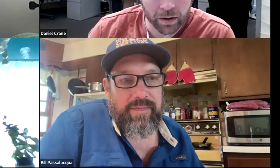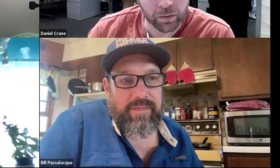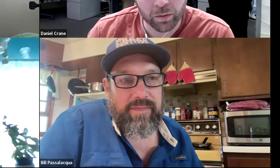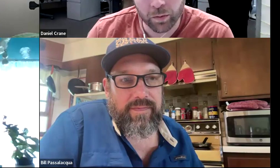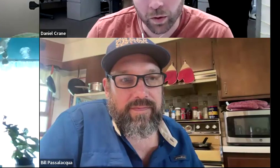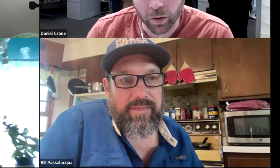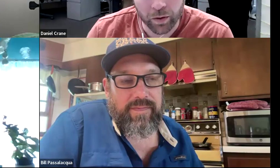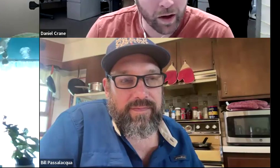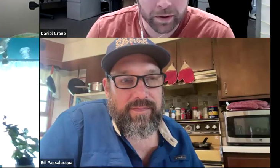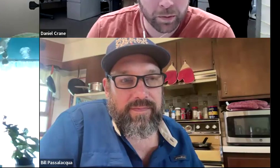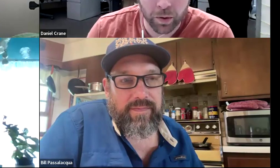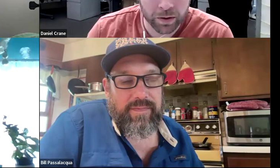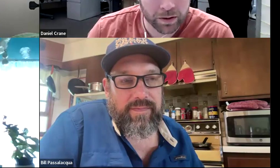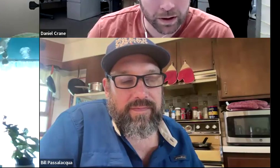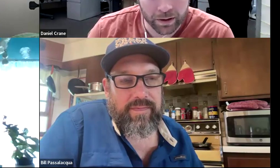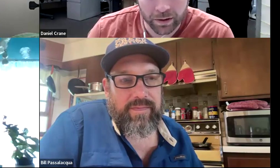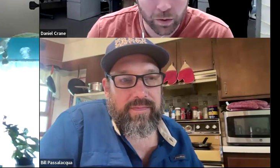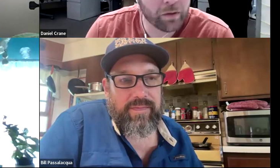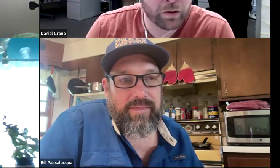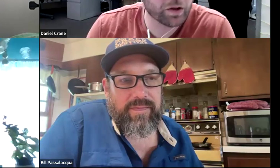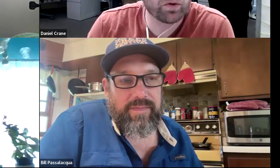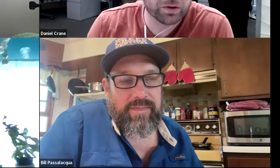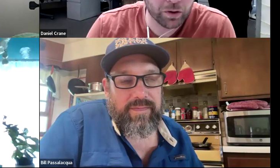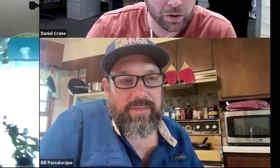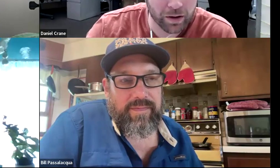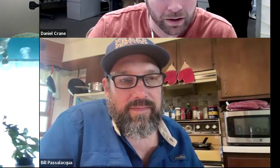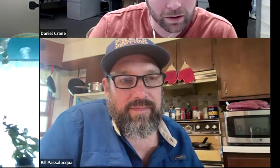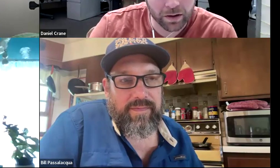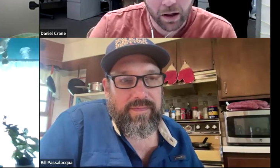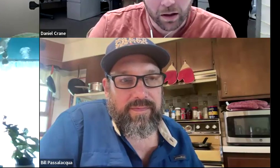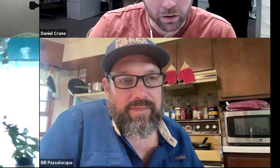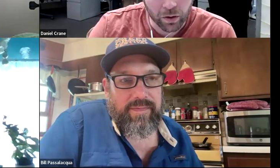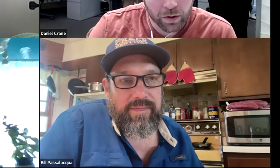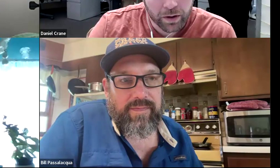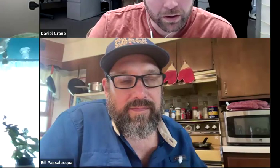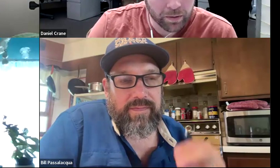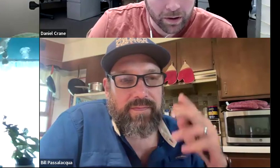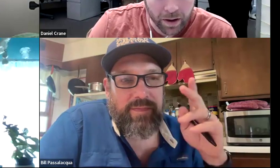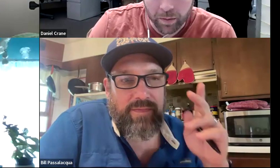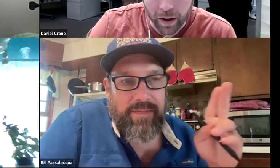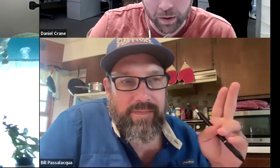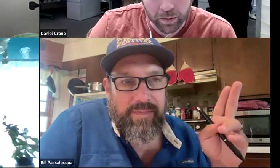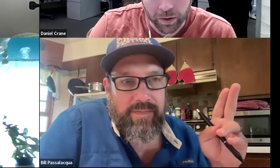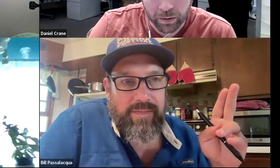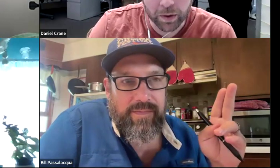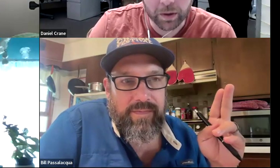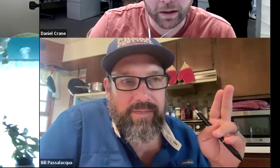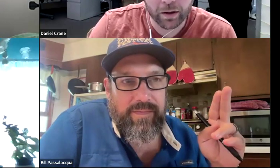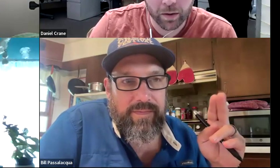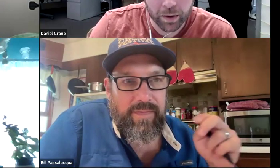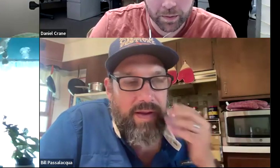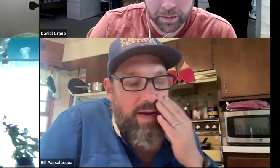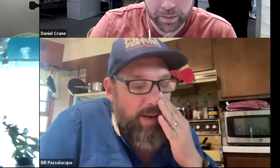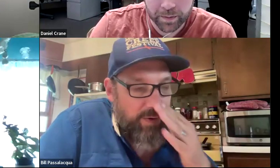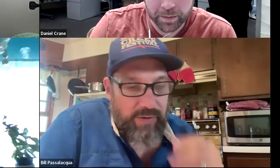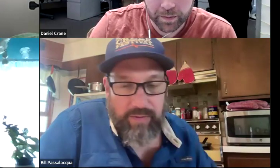you and, and, you know, and family's important and whatever is important to you, I think is, uh, you know, something to think about when, when building it,